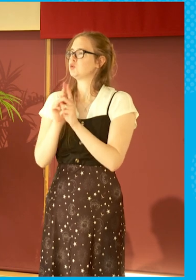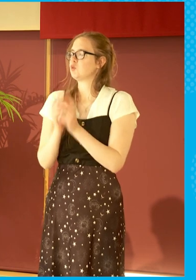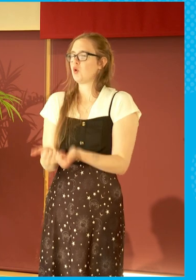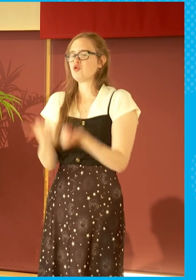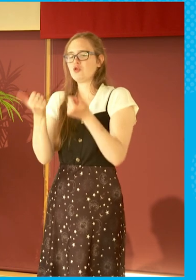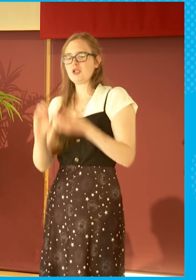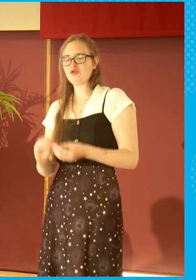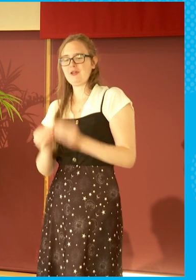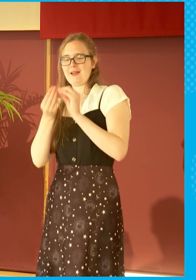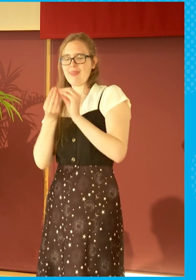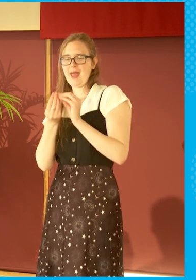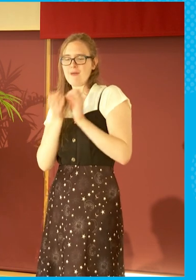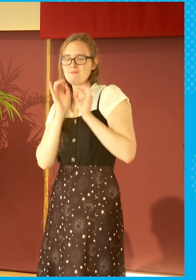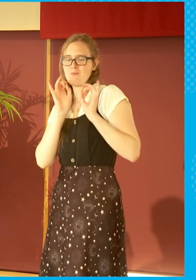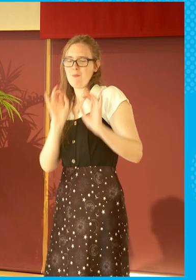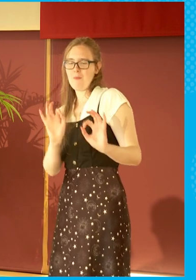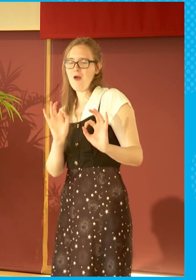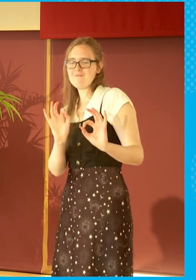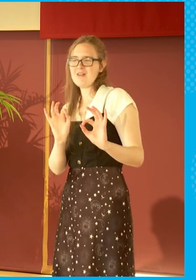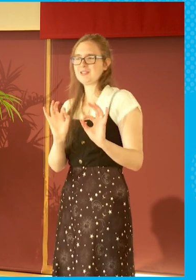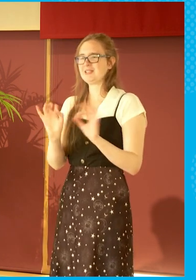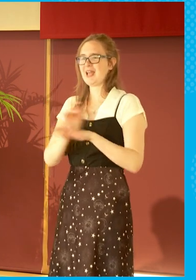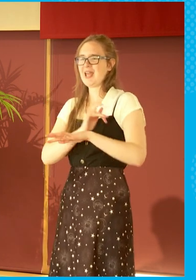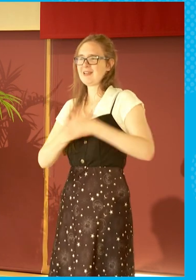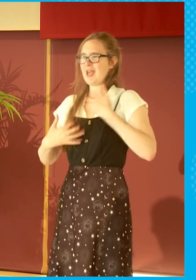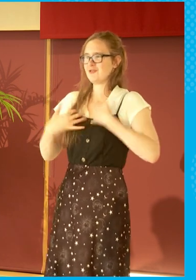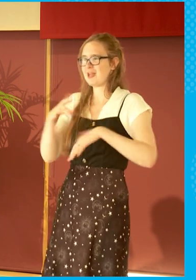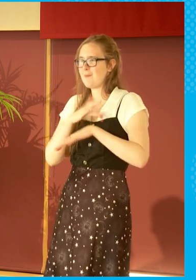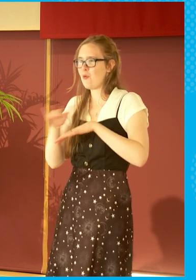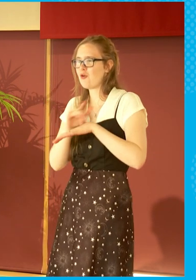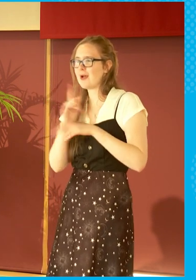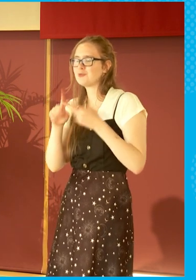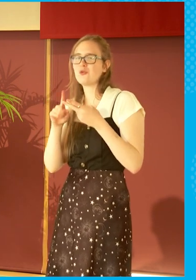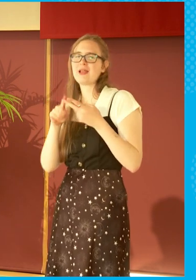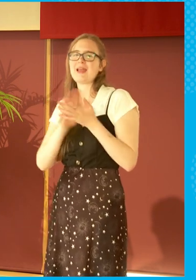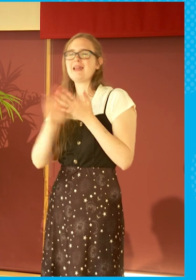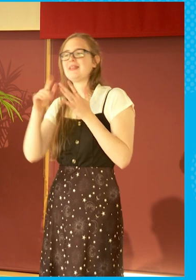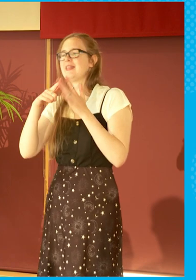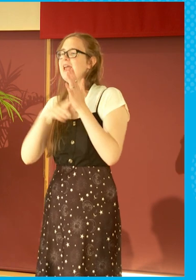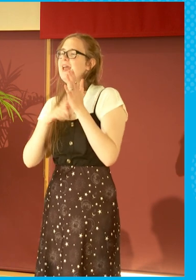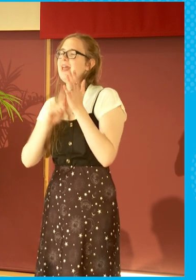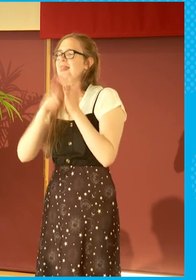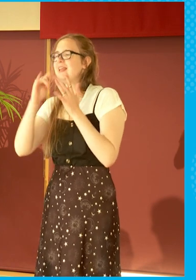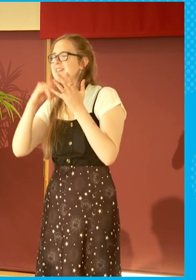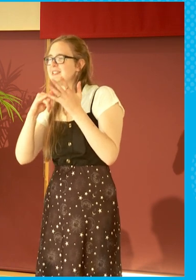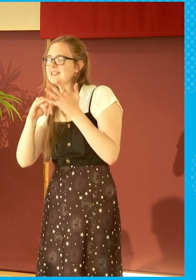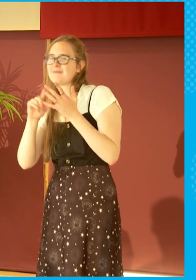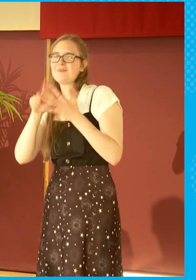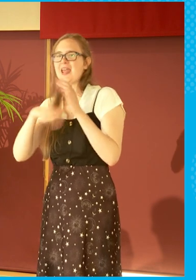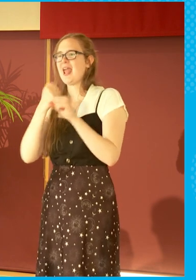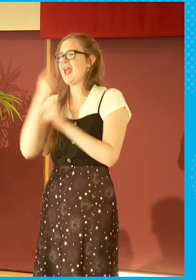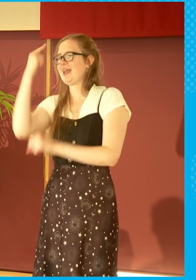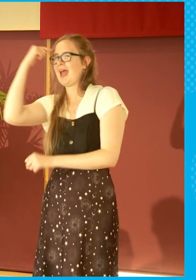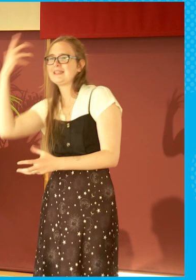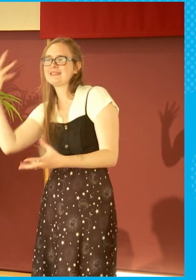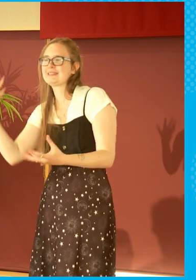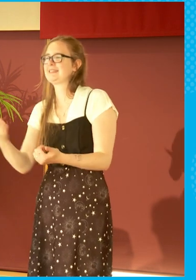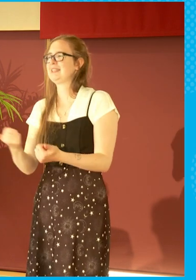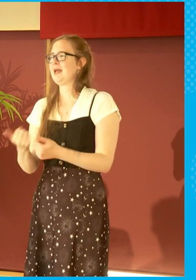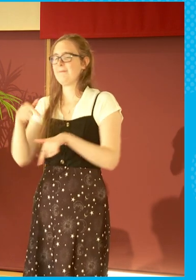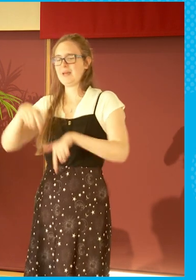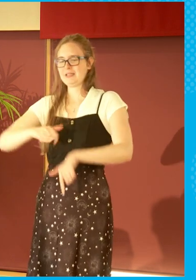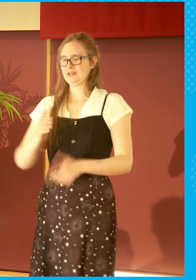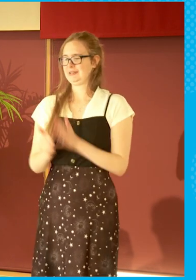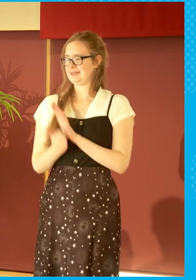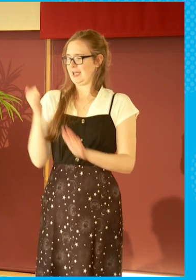shiny floor show entertainment programmes. So things like The Hit List, Eggheads, that sort of stuff. The skills in Scotland are very, very